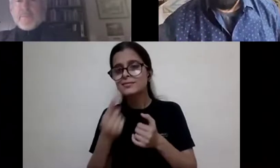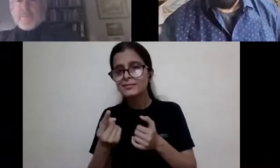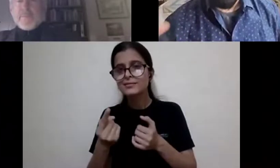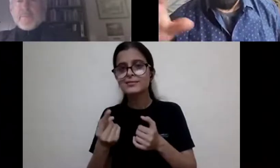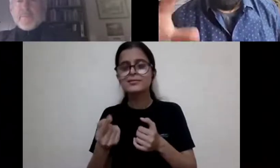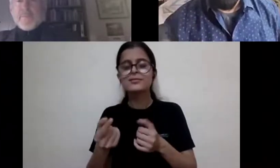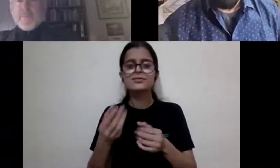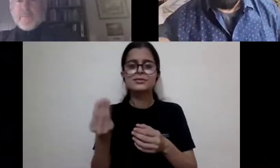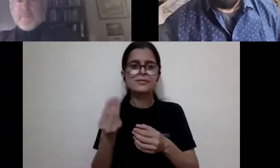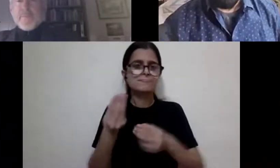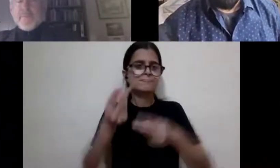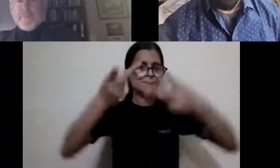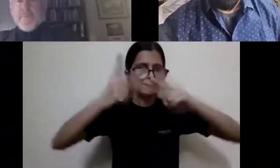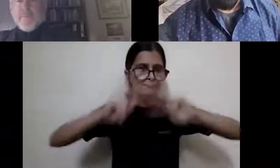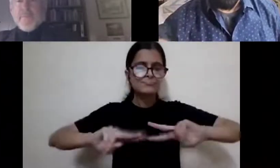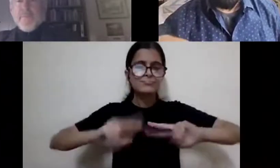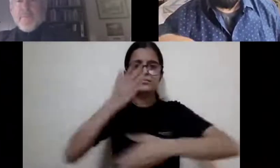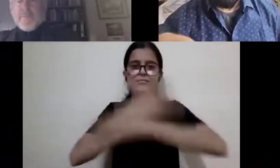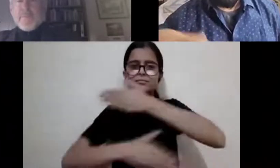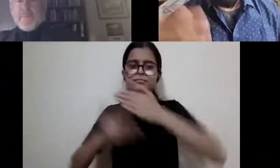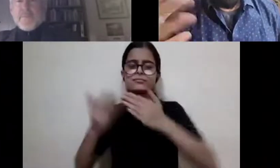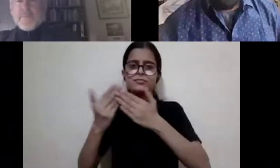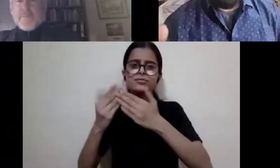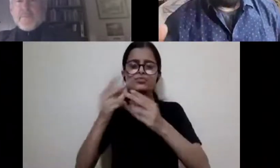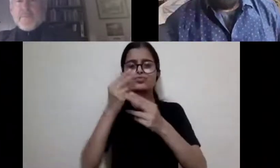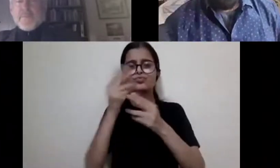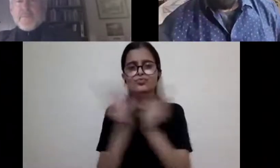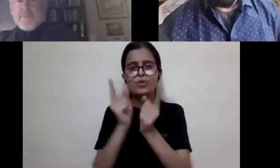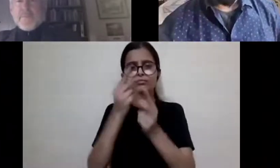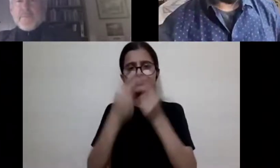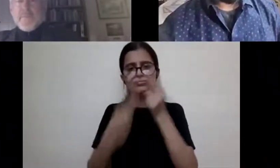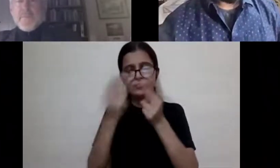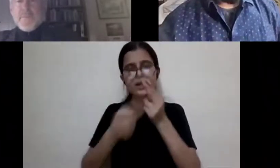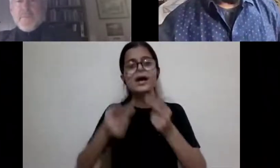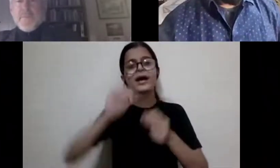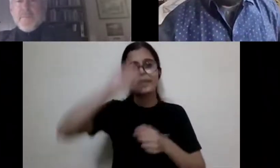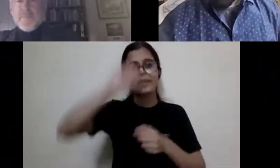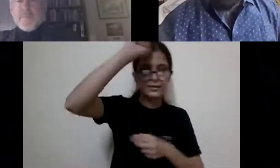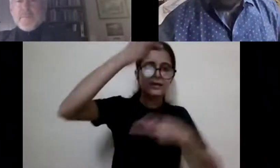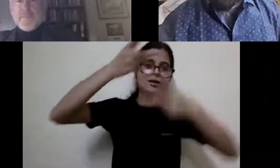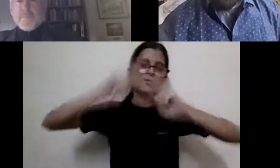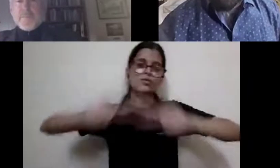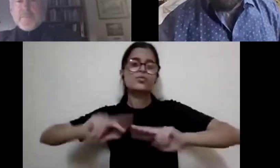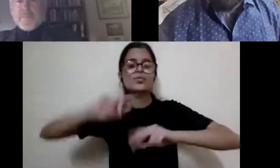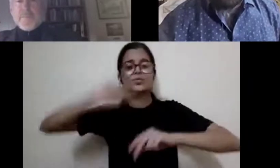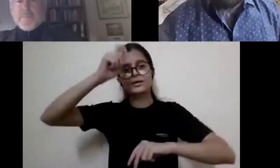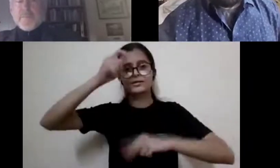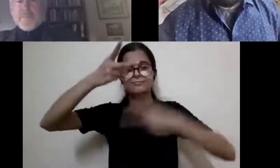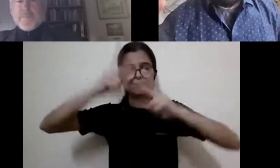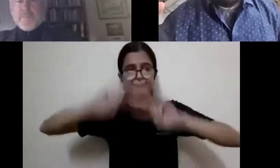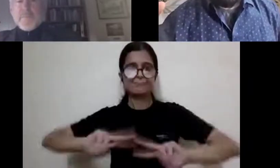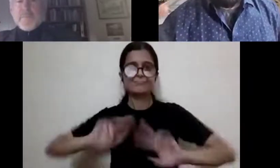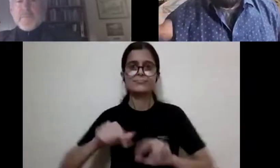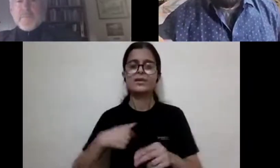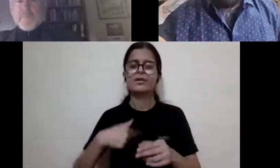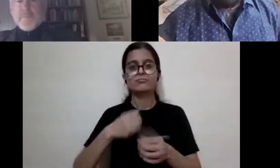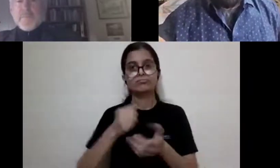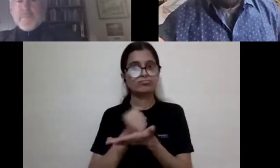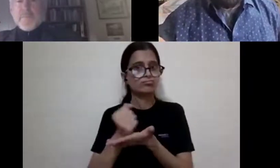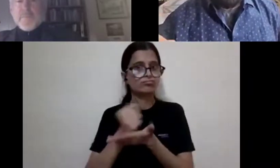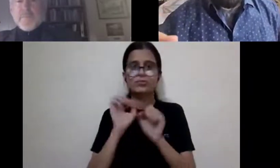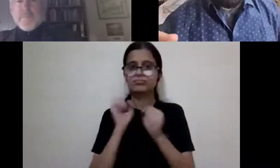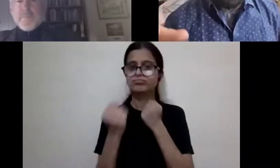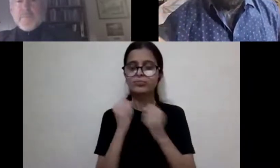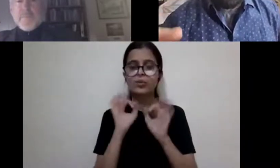translations of disability-centric short stories from Hindi into English. It was a fairly interesting exercise, but then we realized